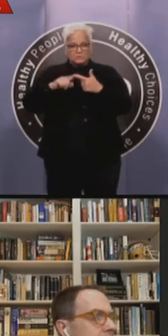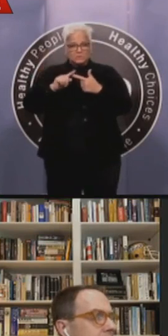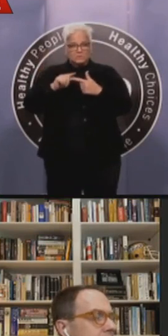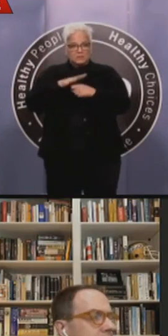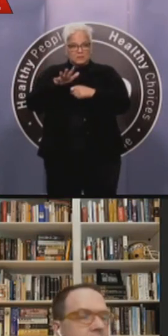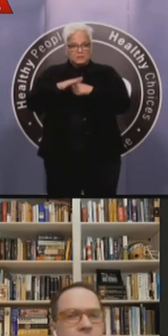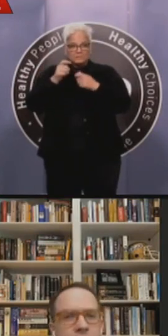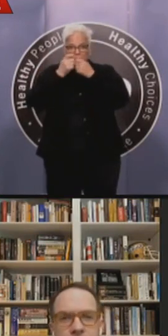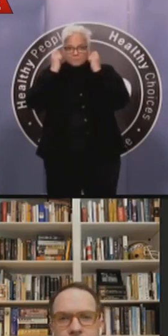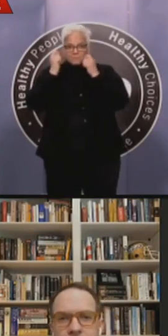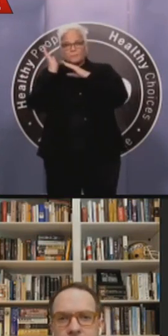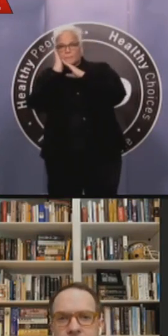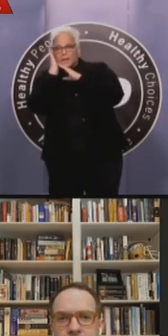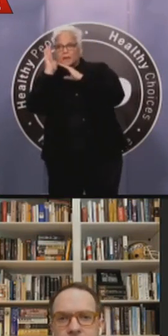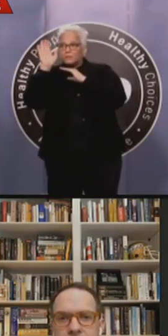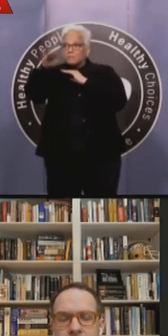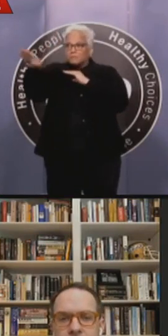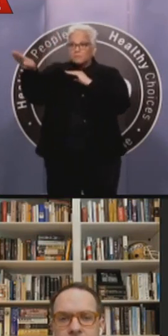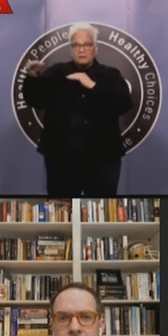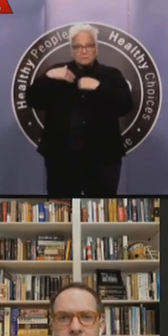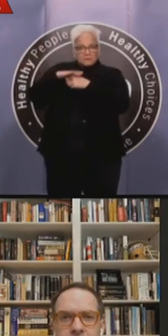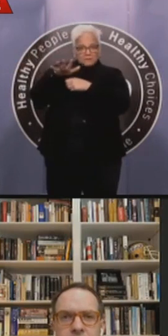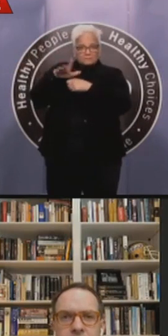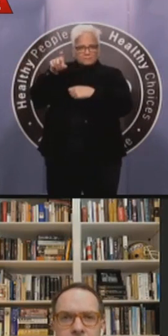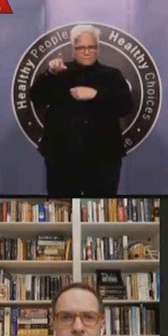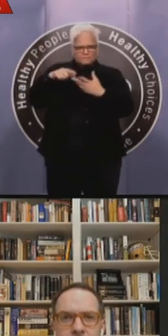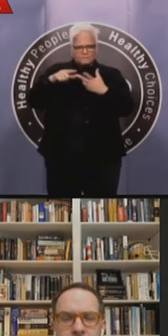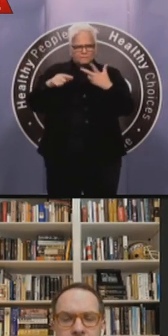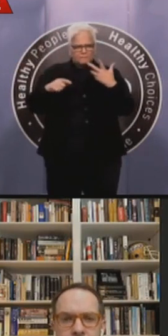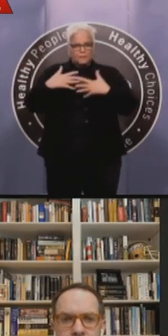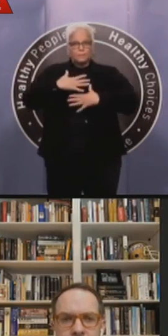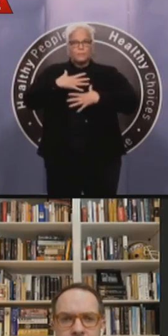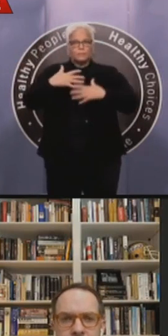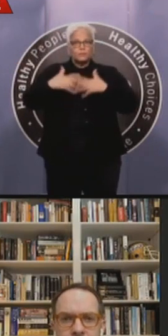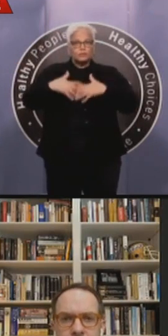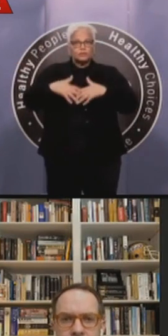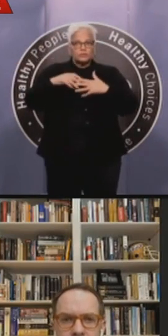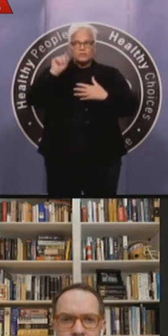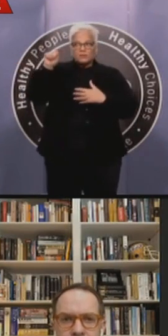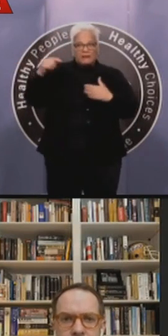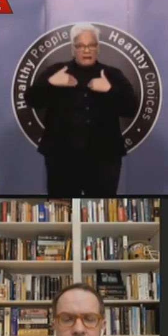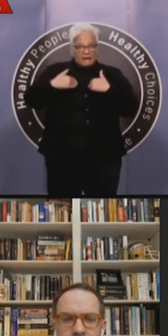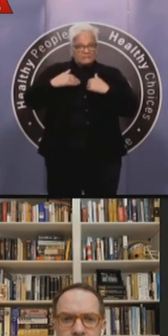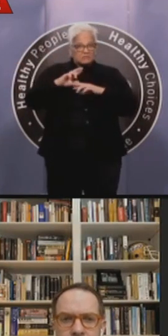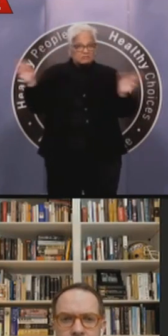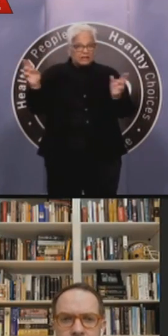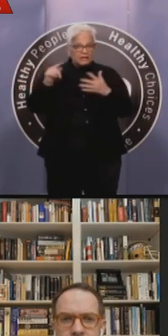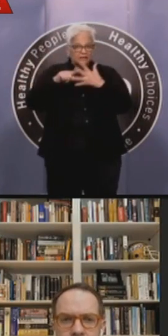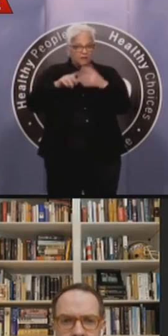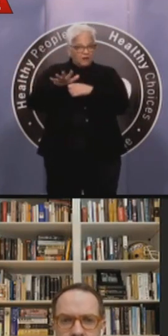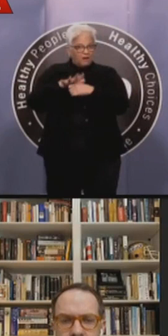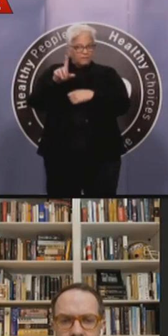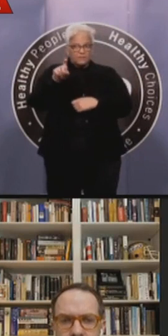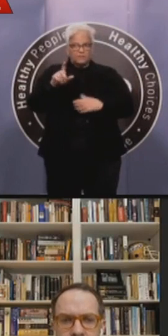when we, when anyone that has COVID has passed away, we attribute that death to COVID